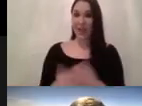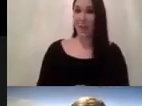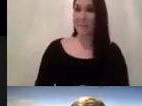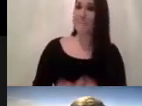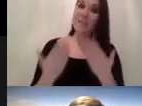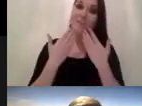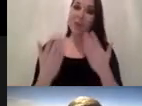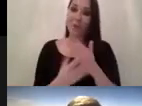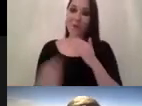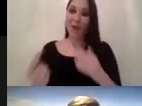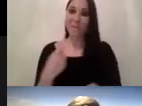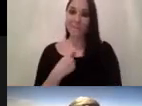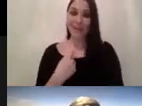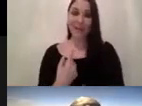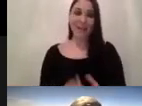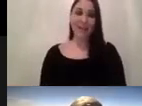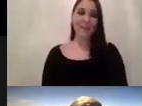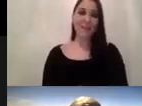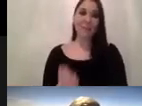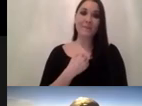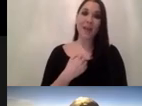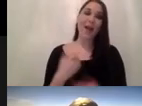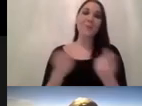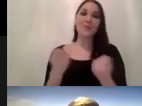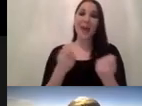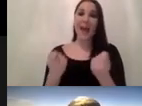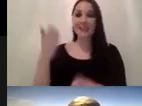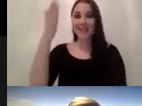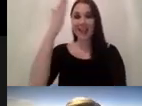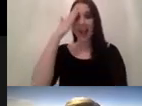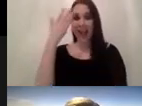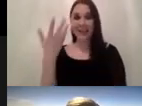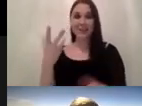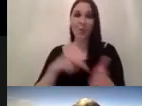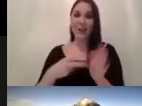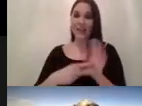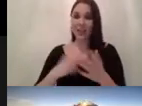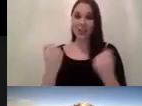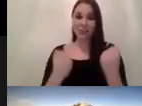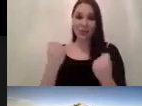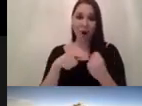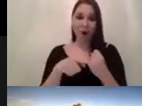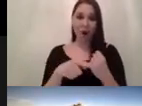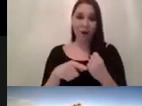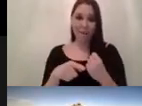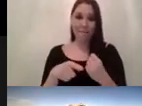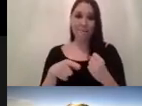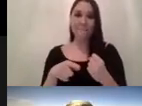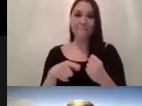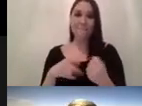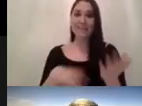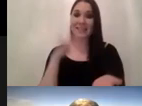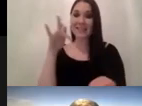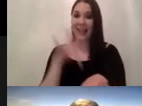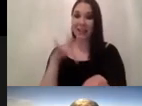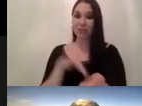inviting me anthony my name is jan sawaski i'm the acting head of ai at the car software organization which is the central software development unit of vw